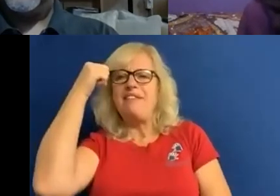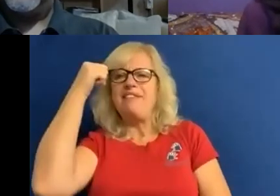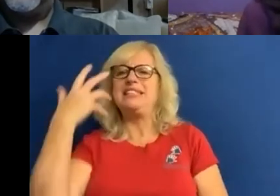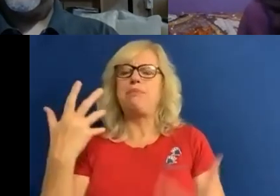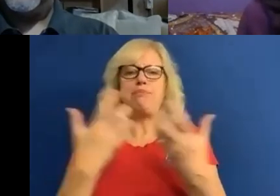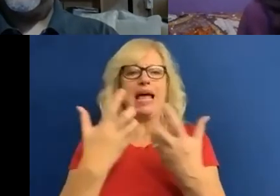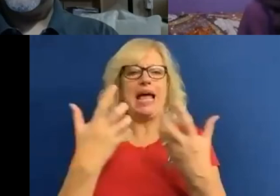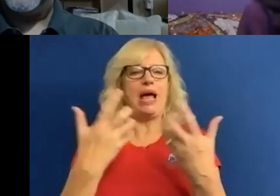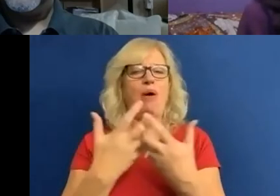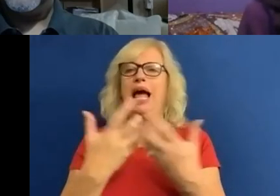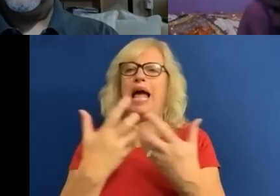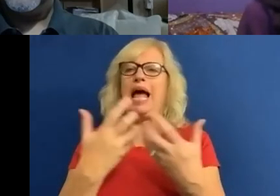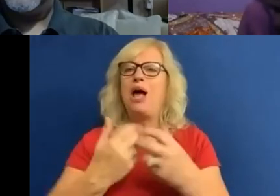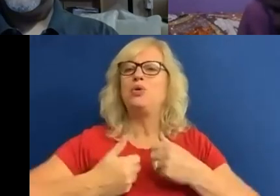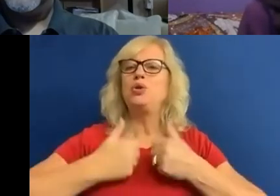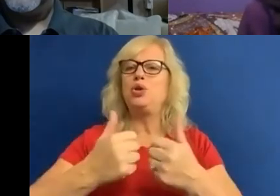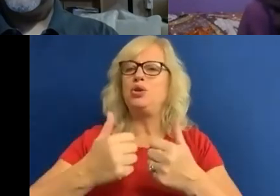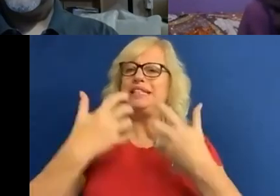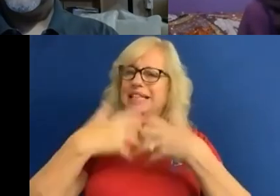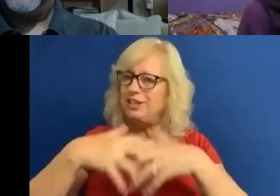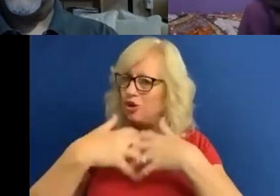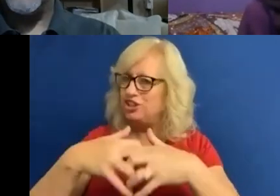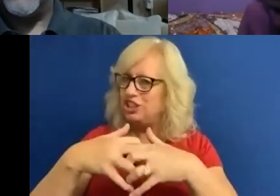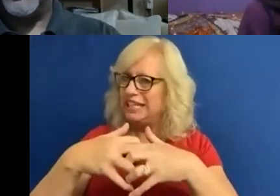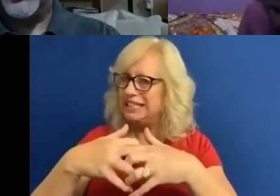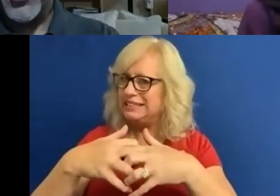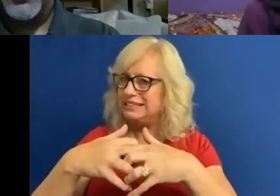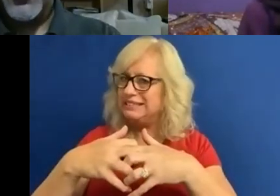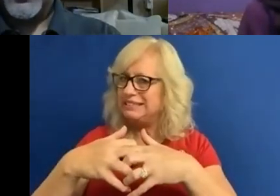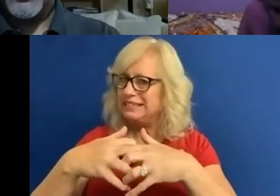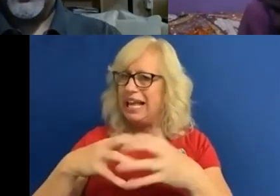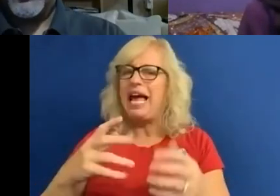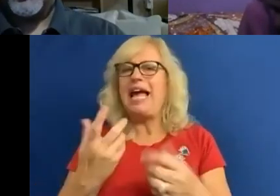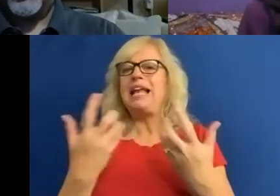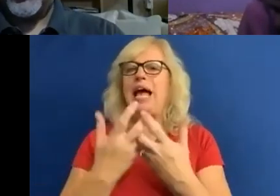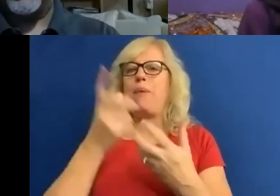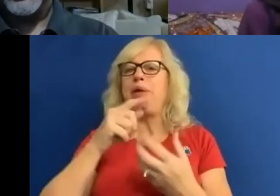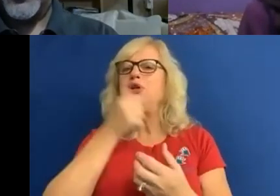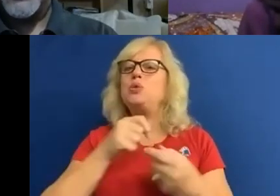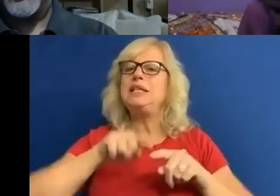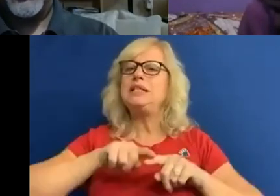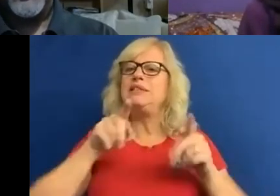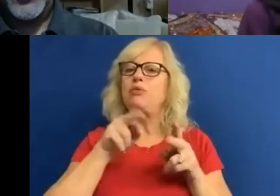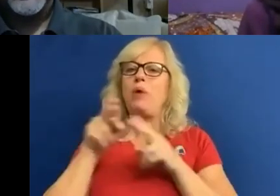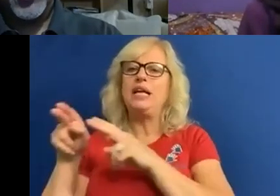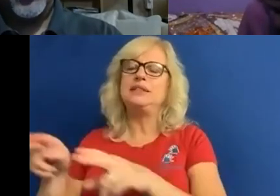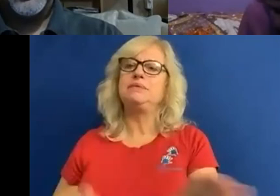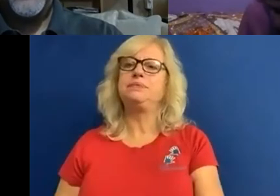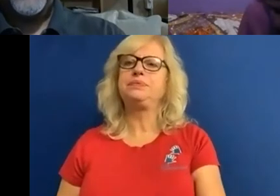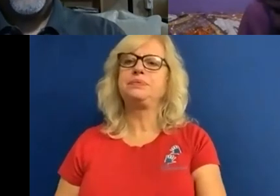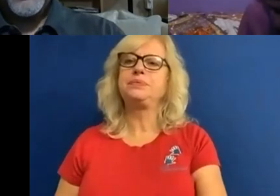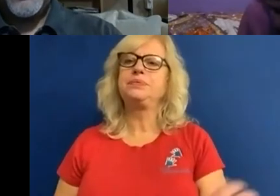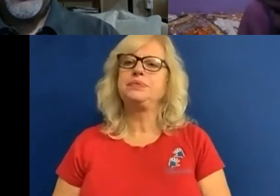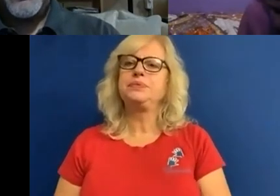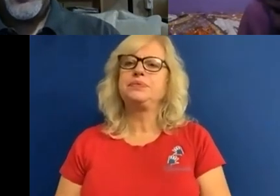is to someone who's using it or accessing it in a different way. Yeah, thank you Jane. What I would also add is we've touched on